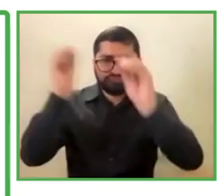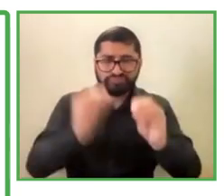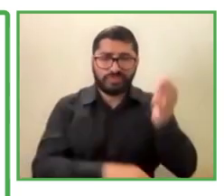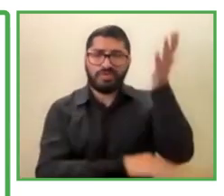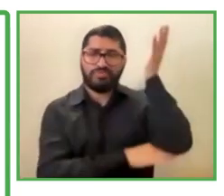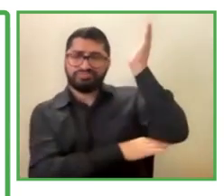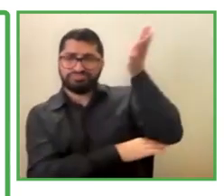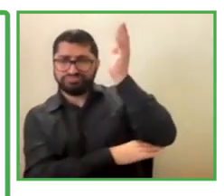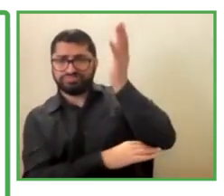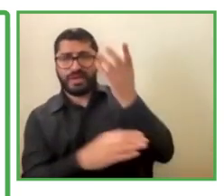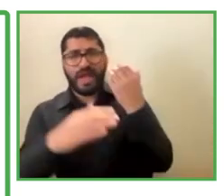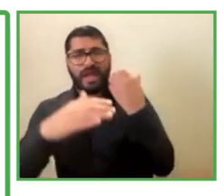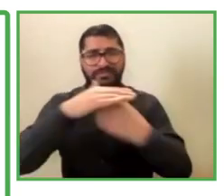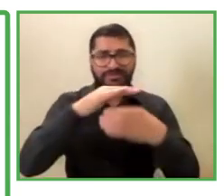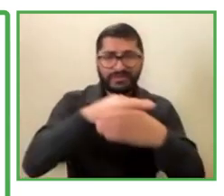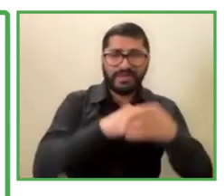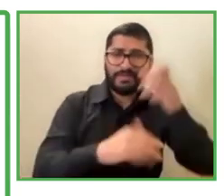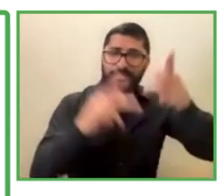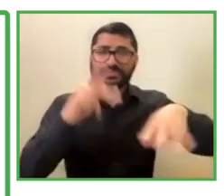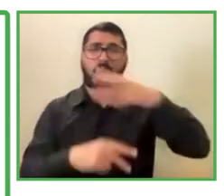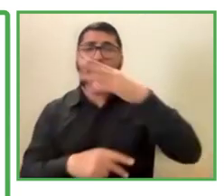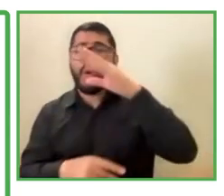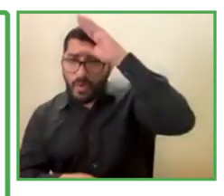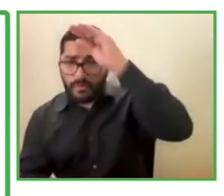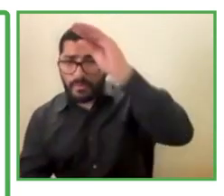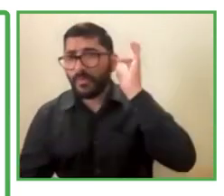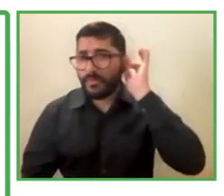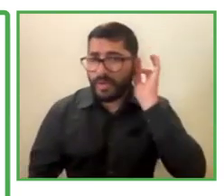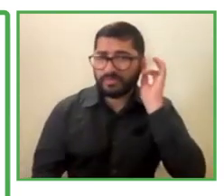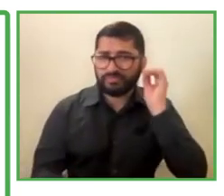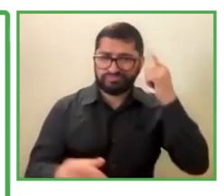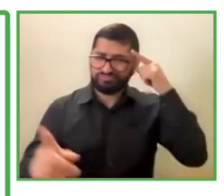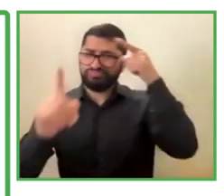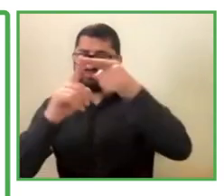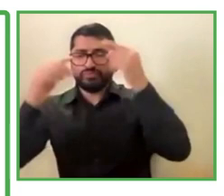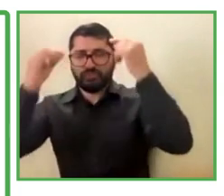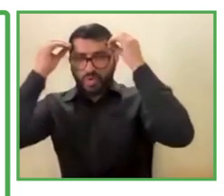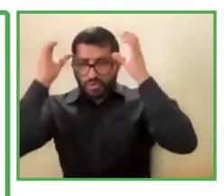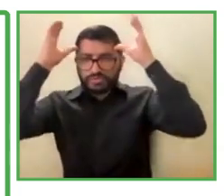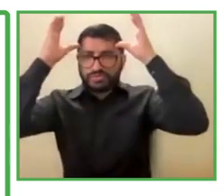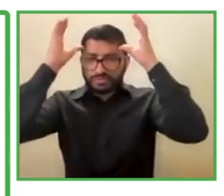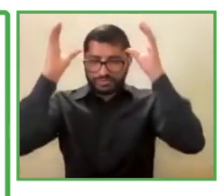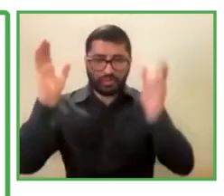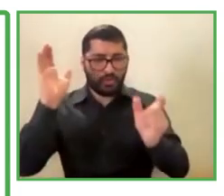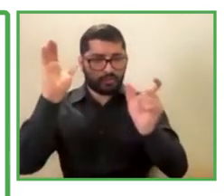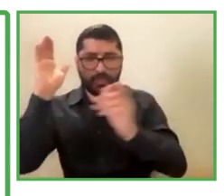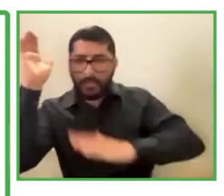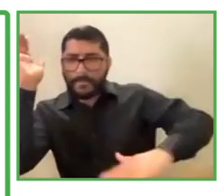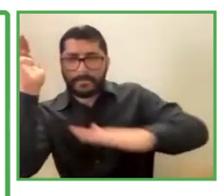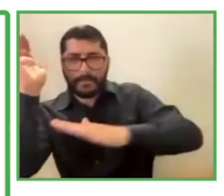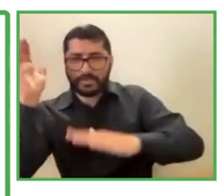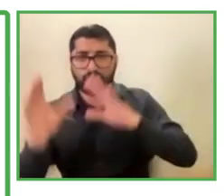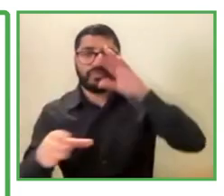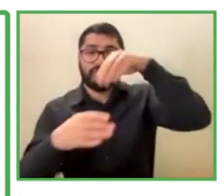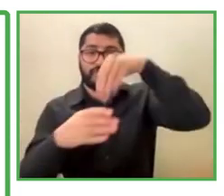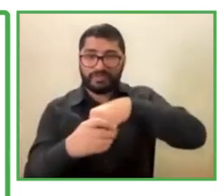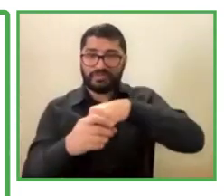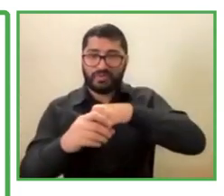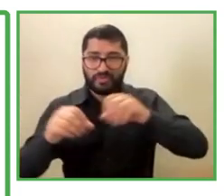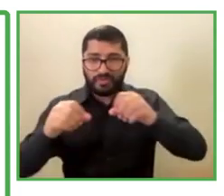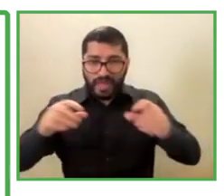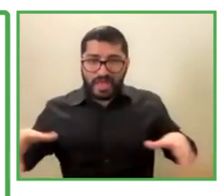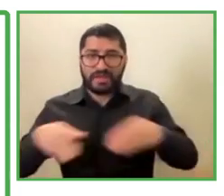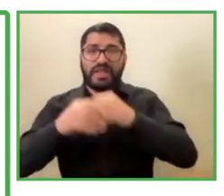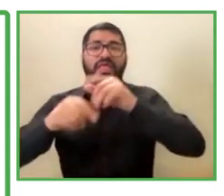Accessible for everyone with the. The of creating awareness. Basic concepts. From our